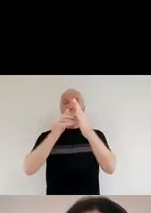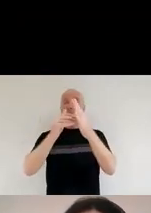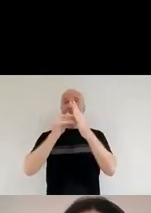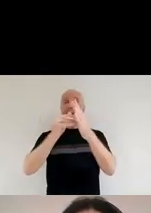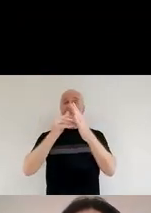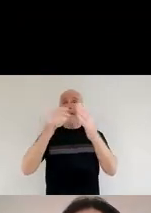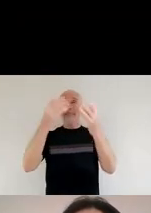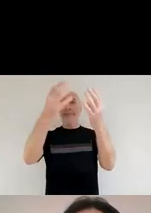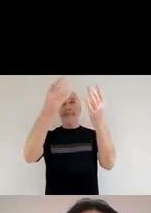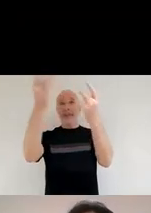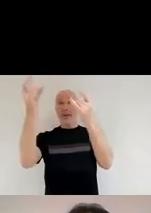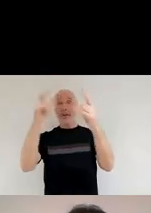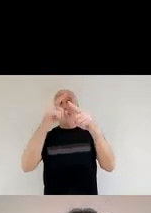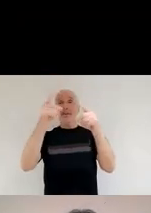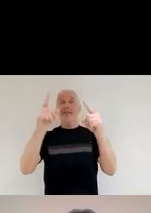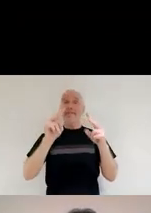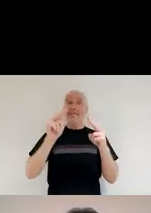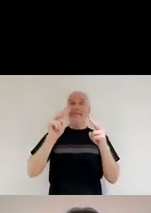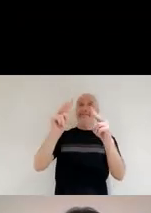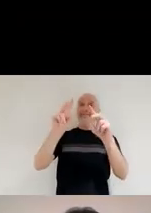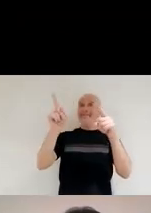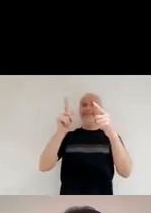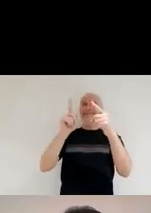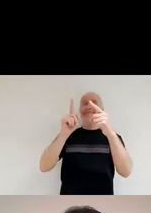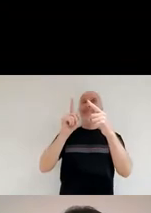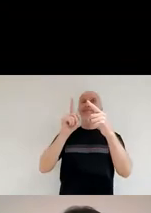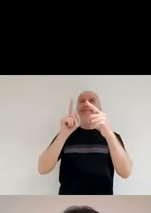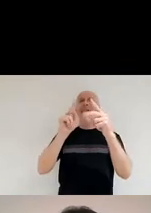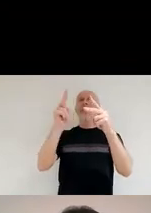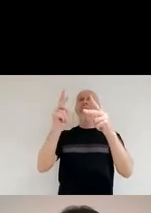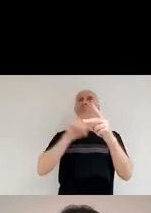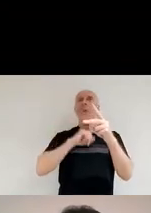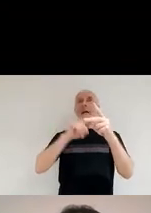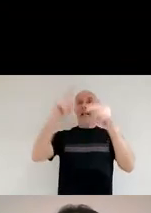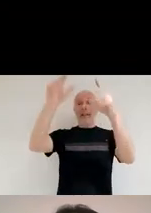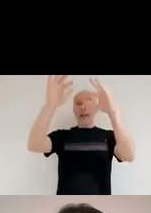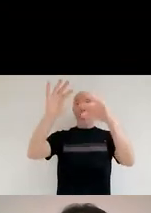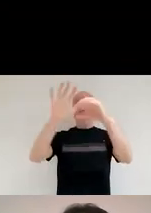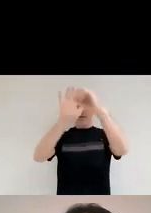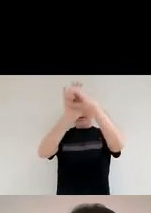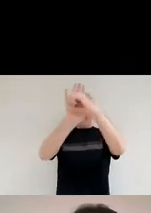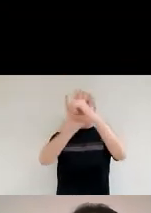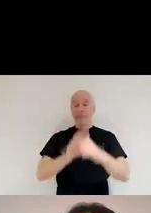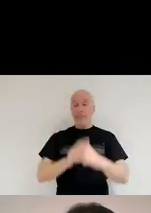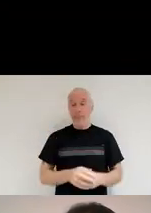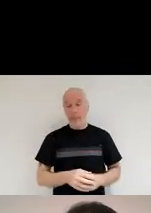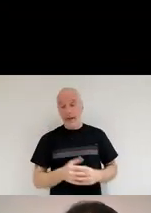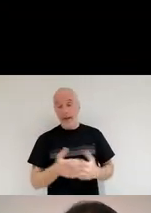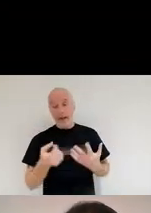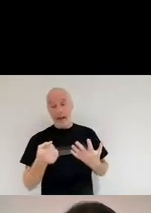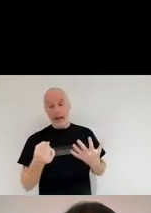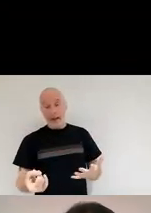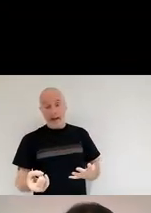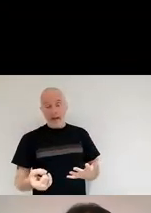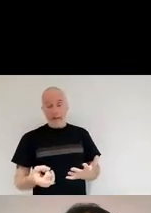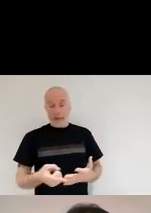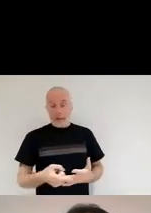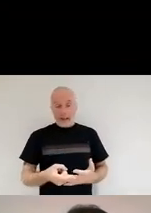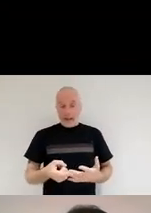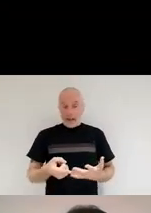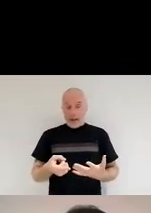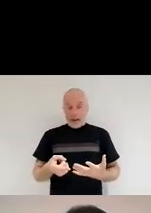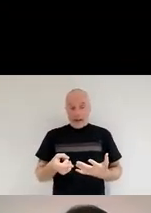so if you if you've been lucky enough to go somewhere on the earth where you don't have any light pollution,